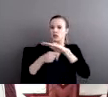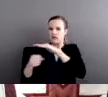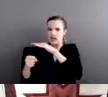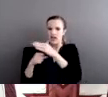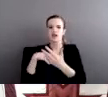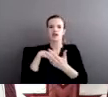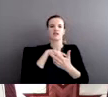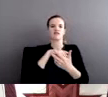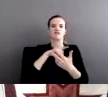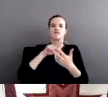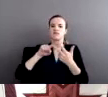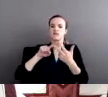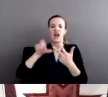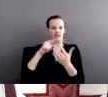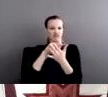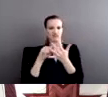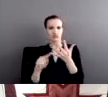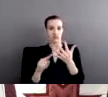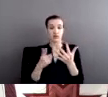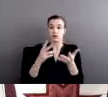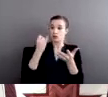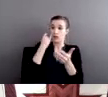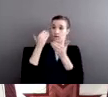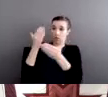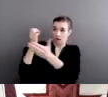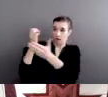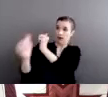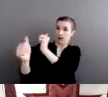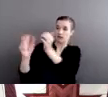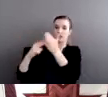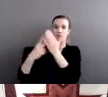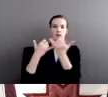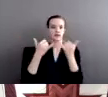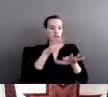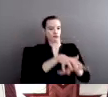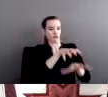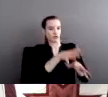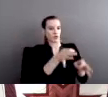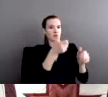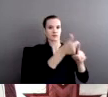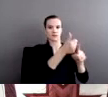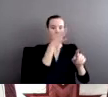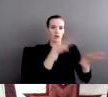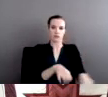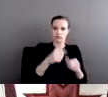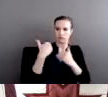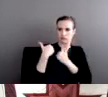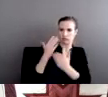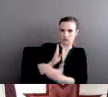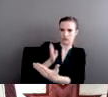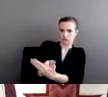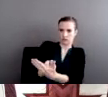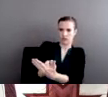of acts. So we're waiting and hoping that Congress will pass that law and that the president will sign